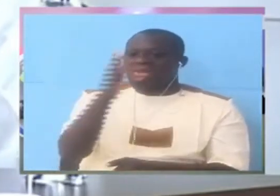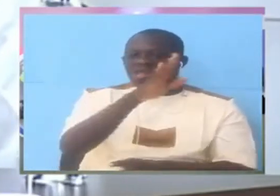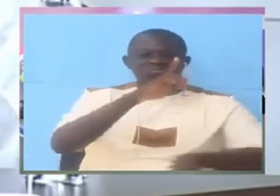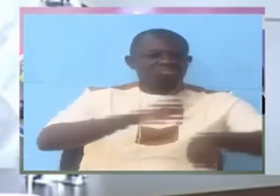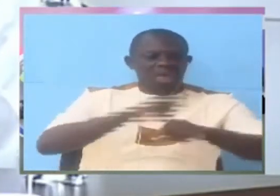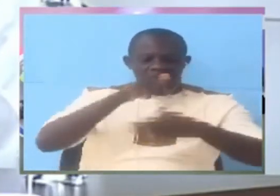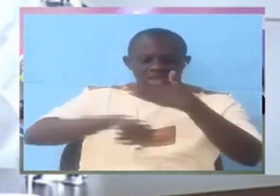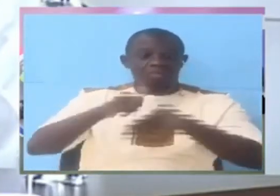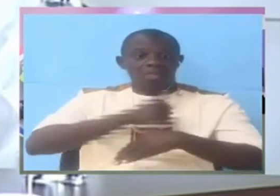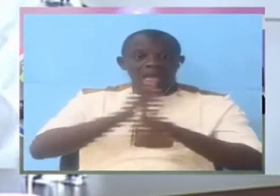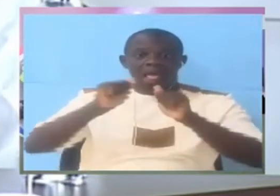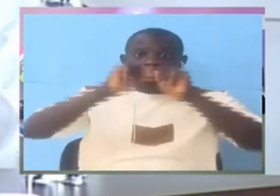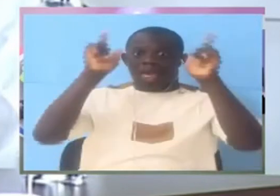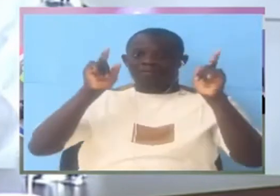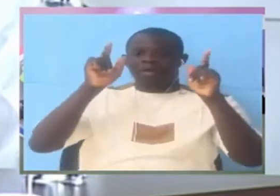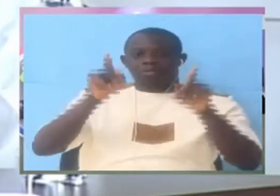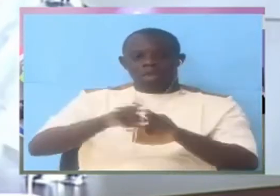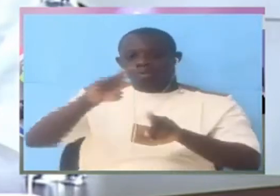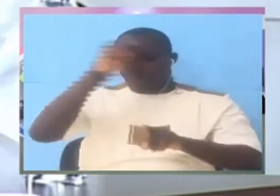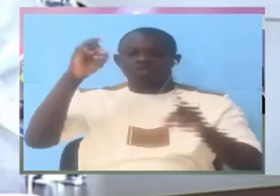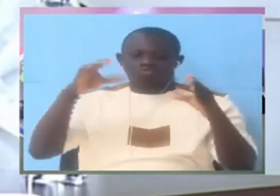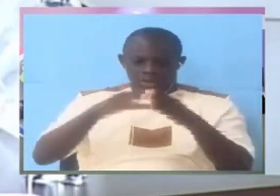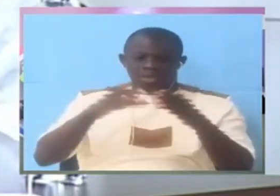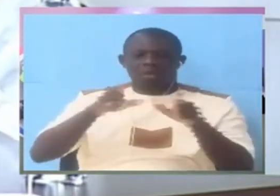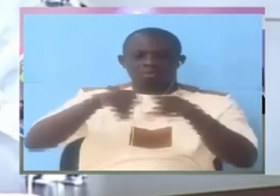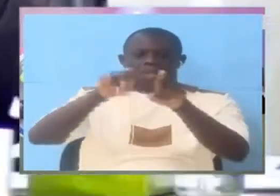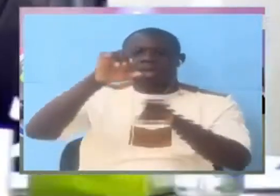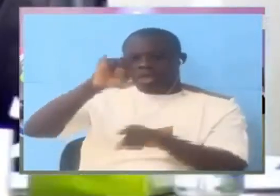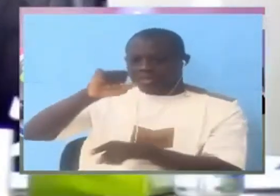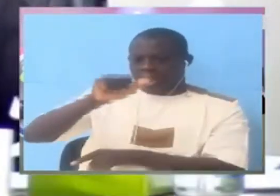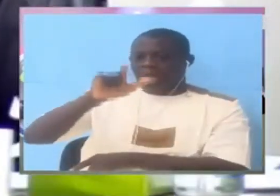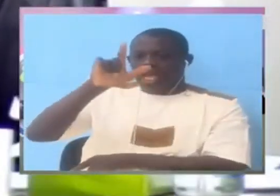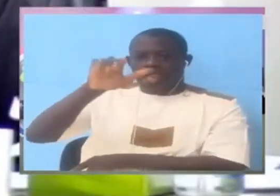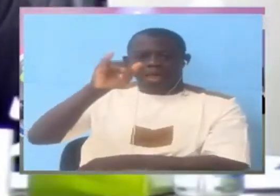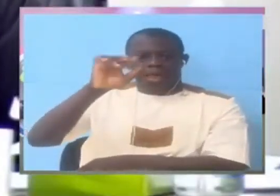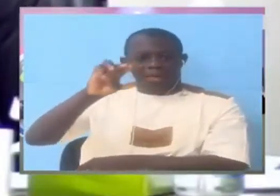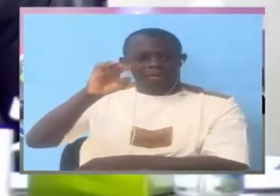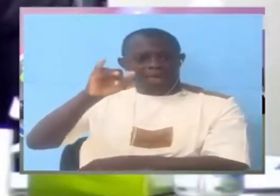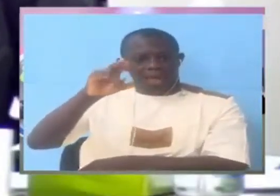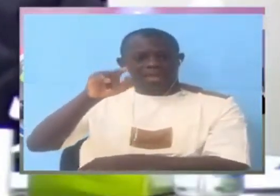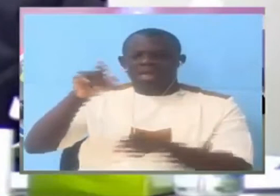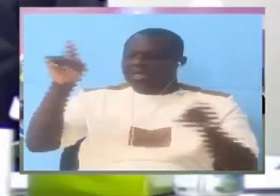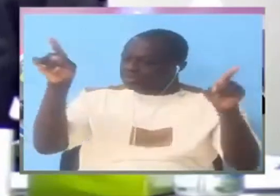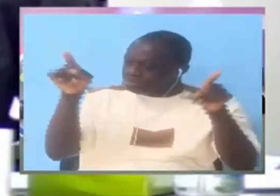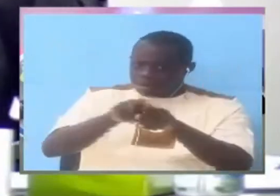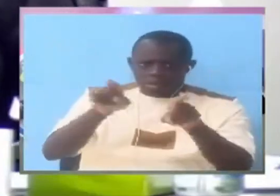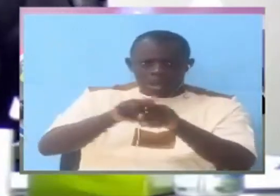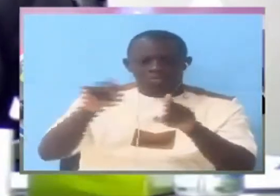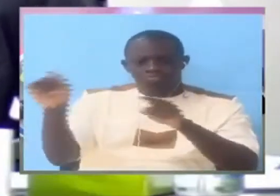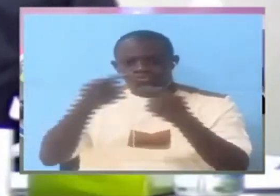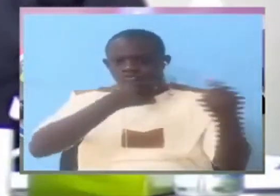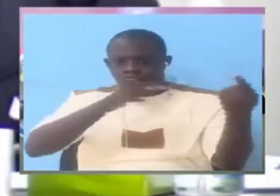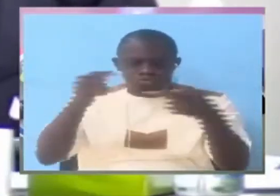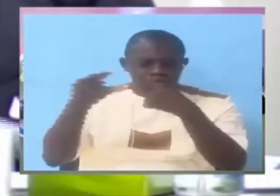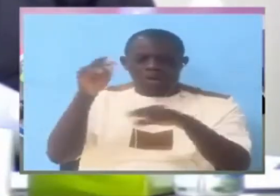The same argument for the body made. It's precisely the same